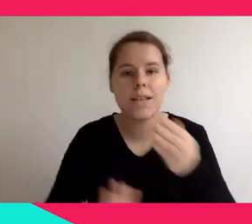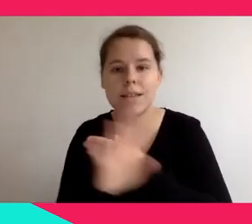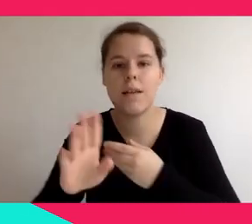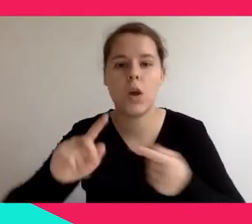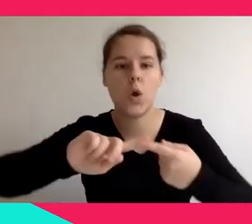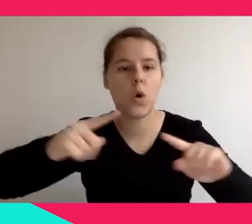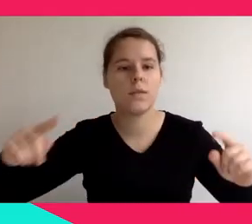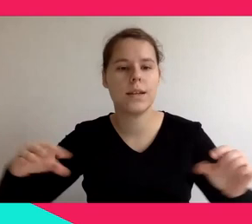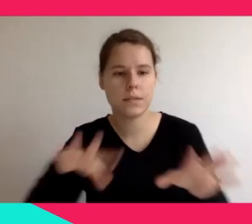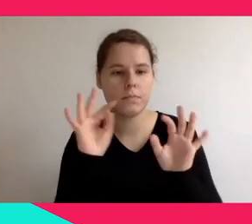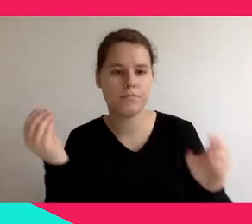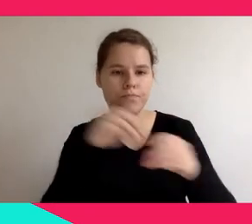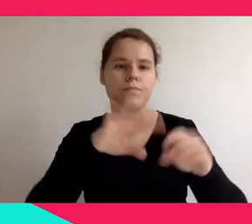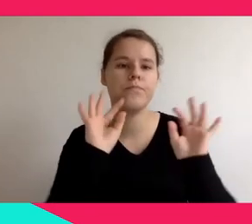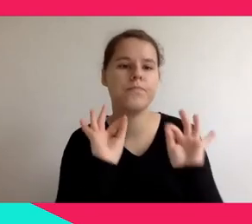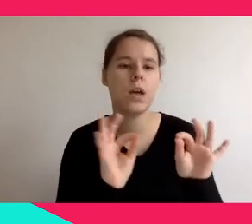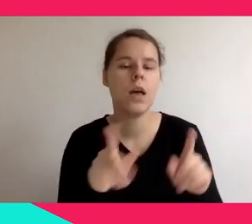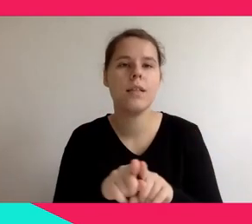social experience and innovation.